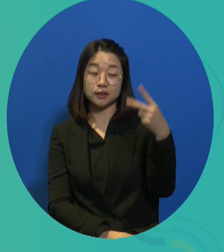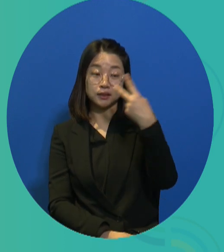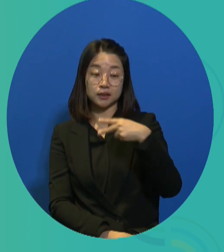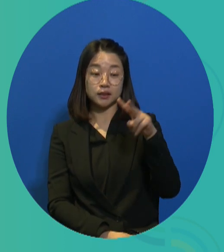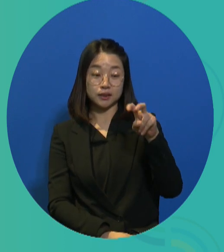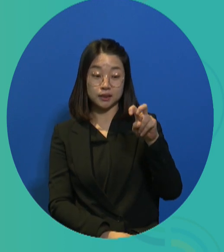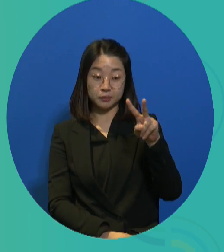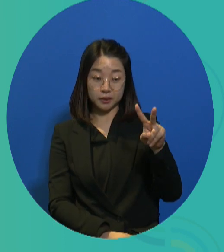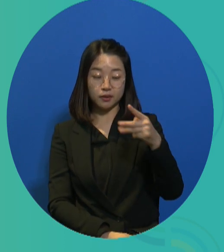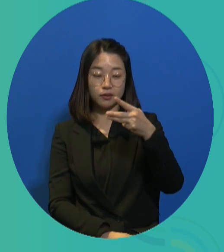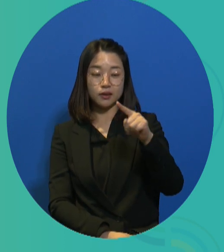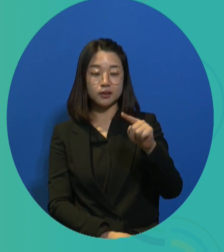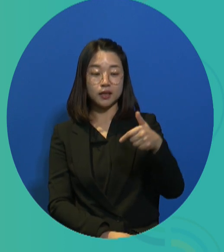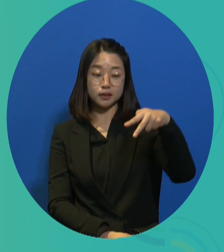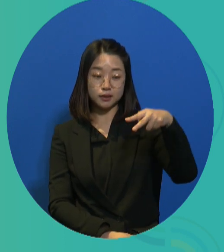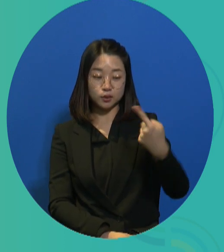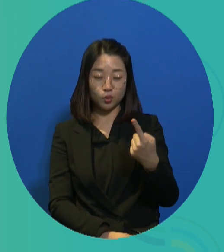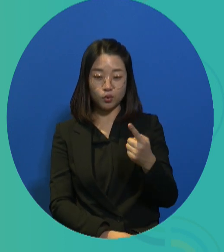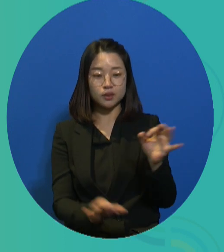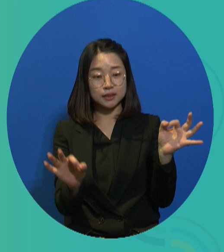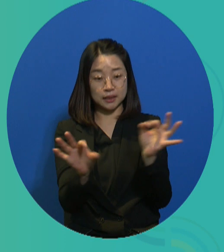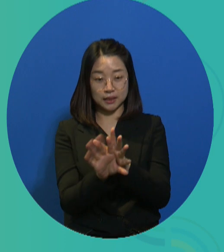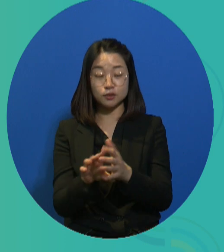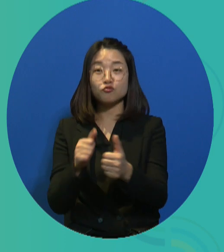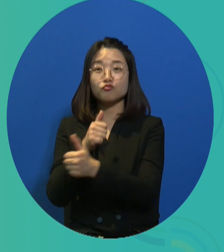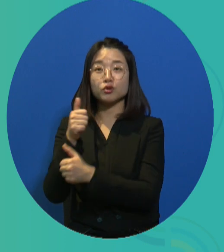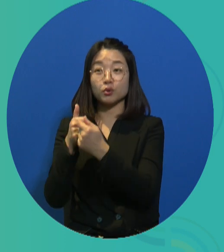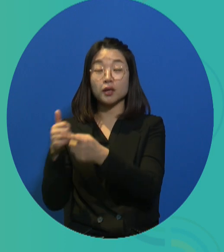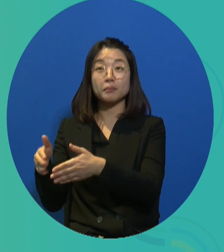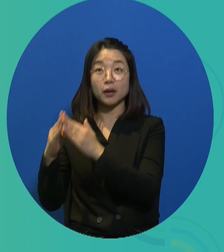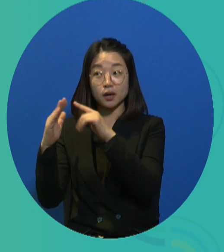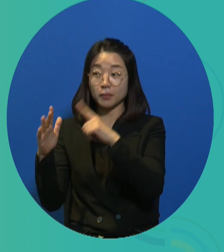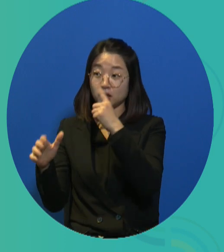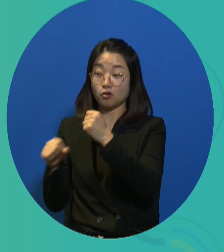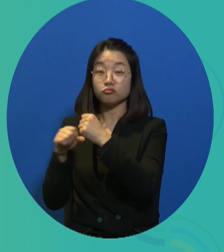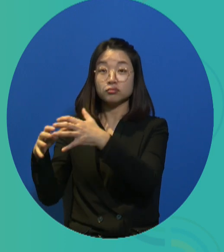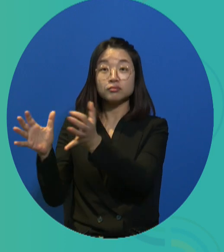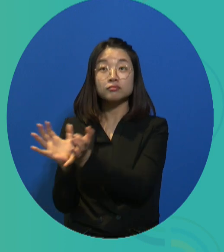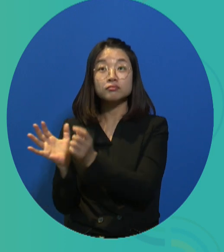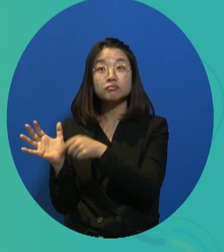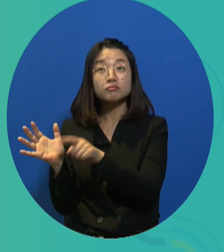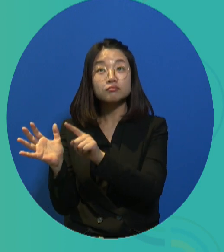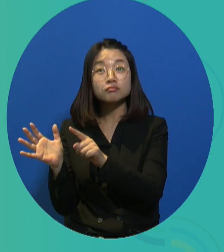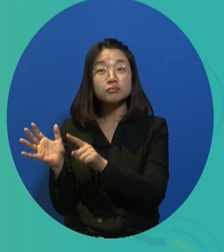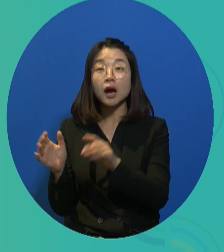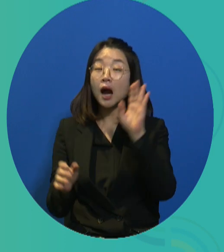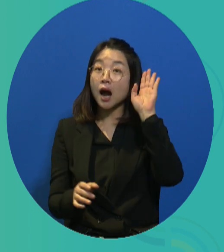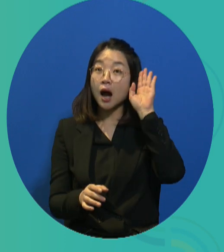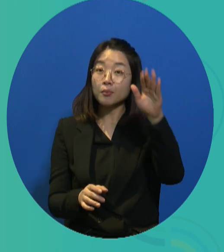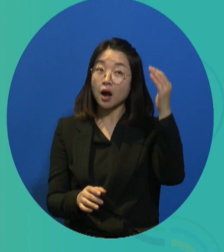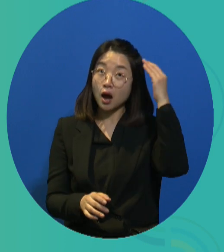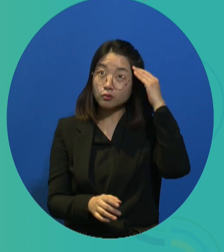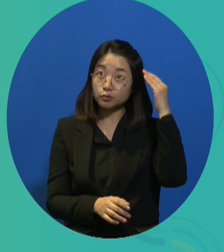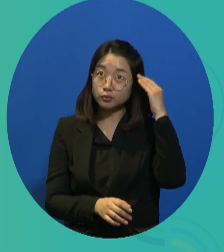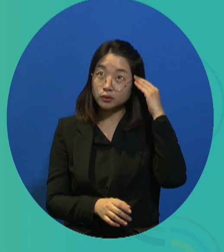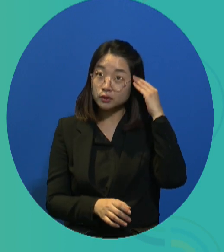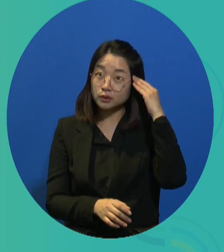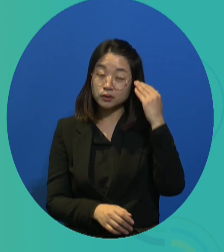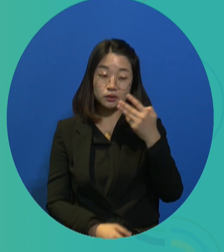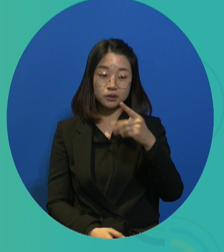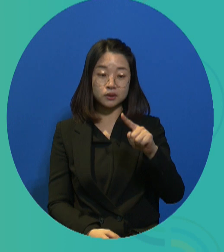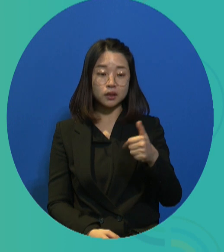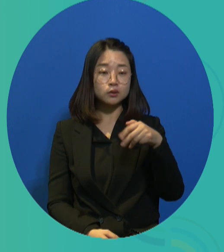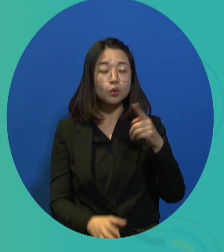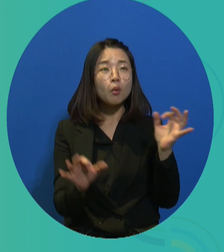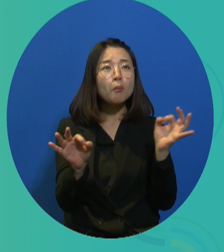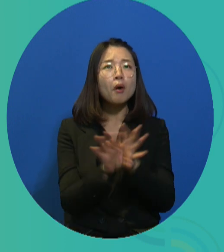Korea also installed the 2050 carbon neutrality committee in 2021. When that happens, what happened was